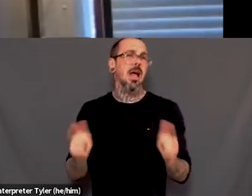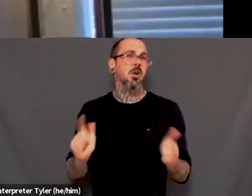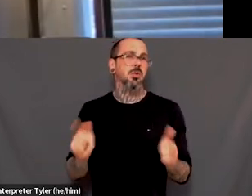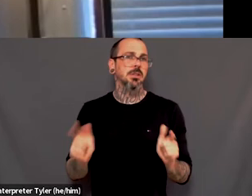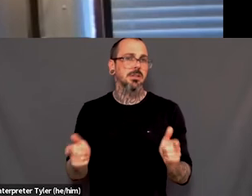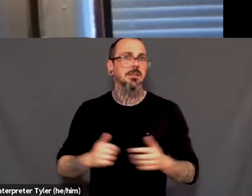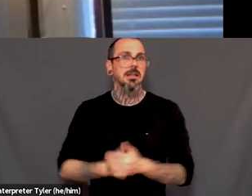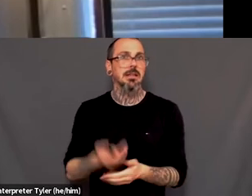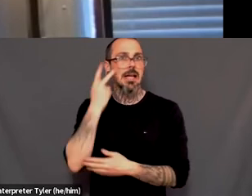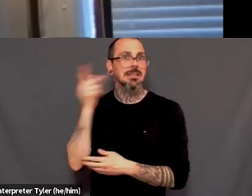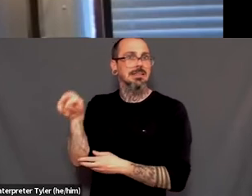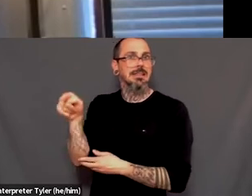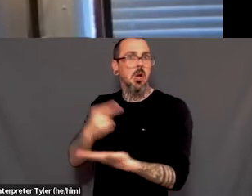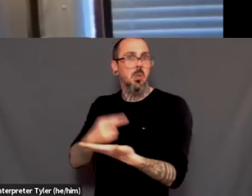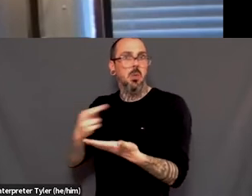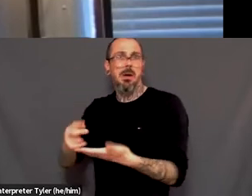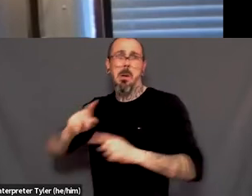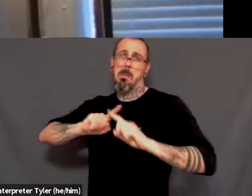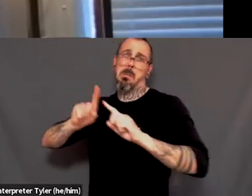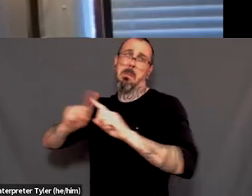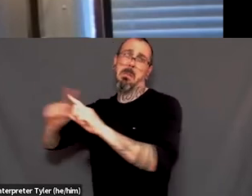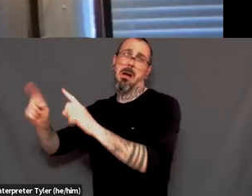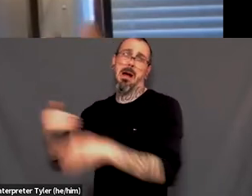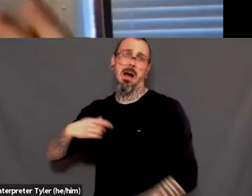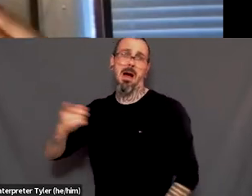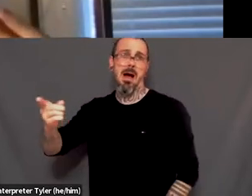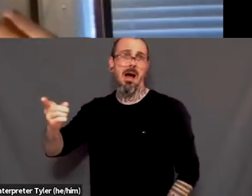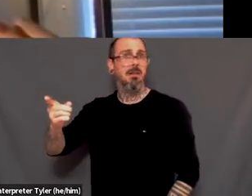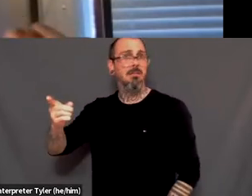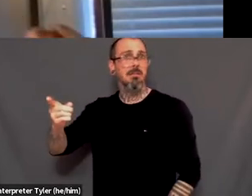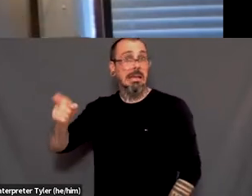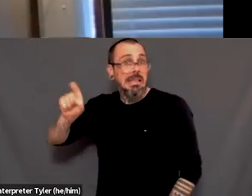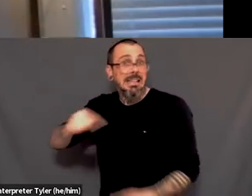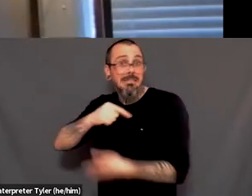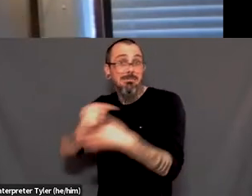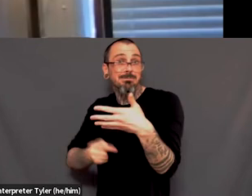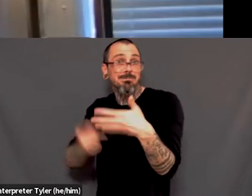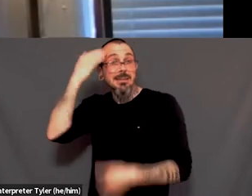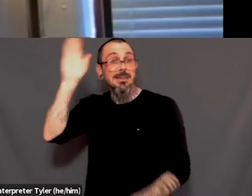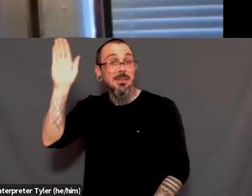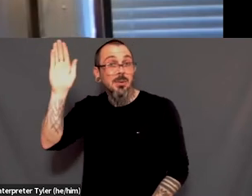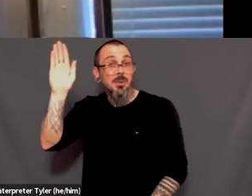resources that I could have accessed in my times of need was really, um,